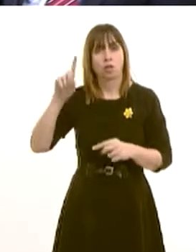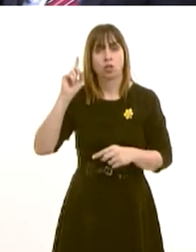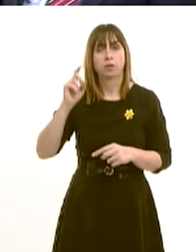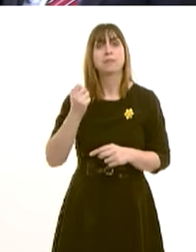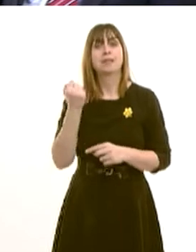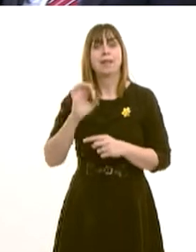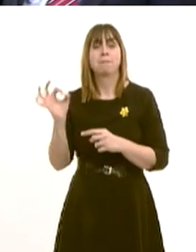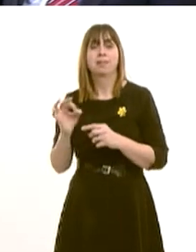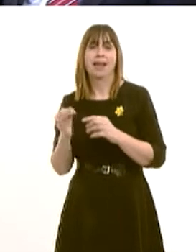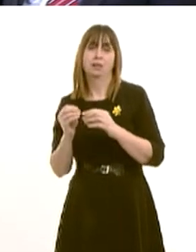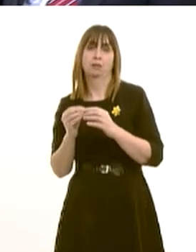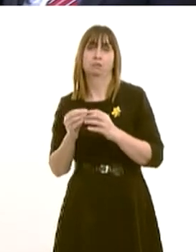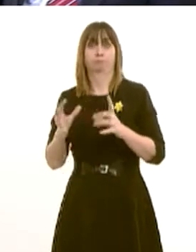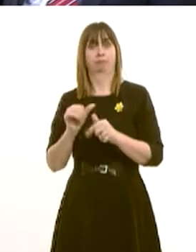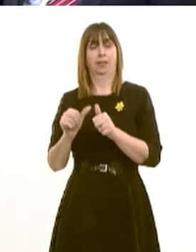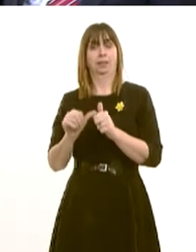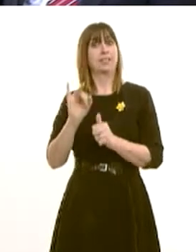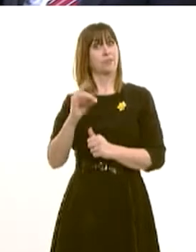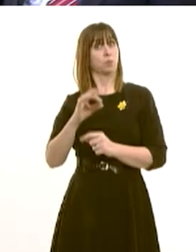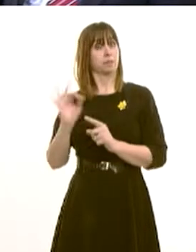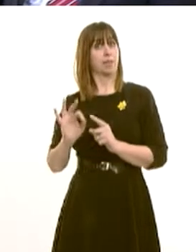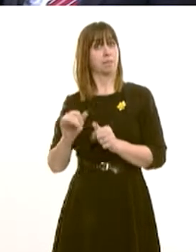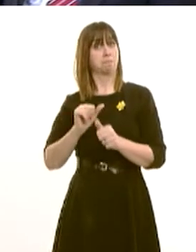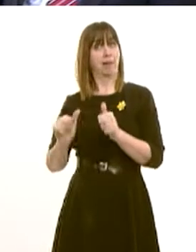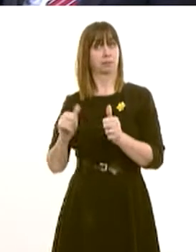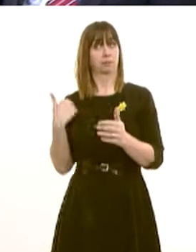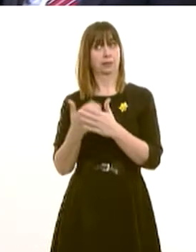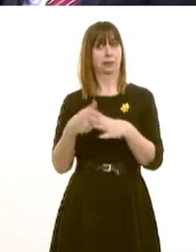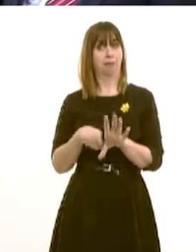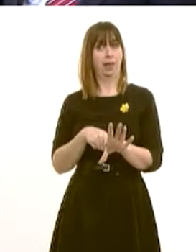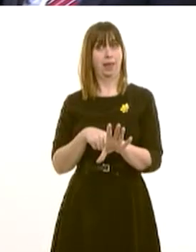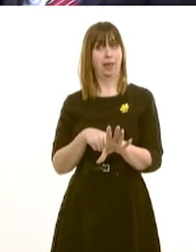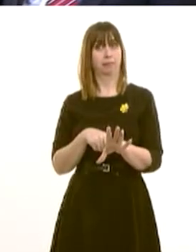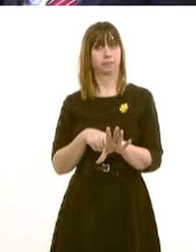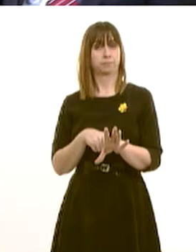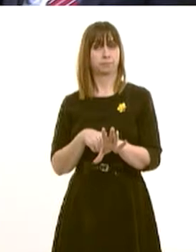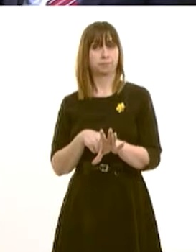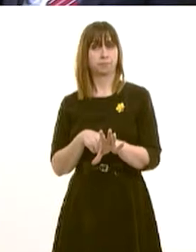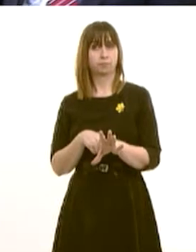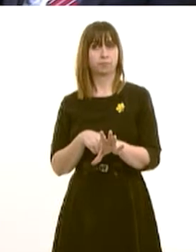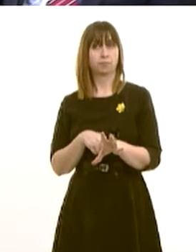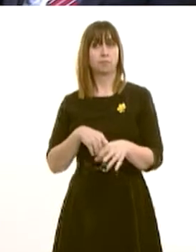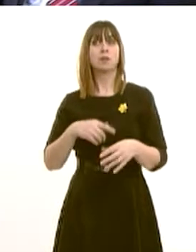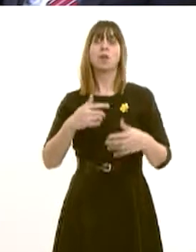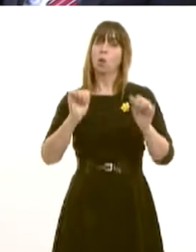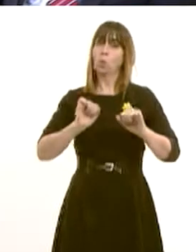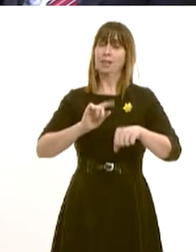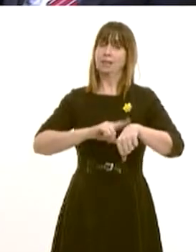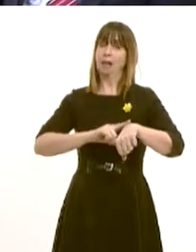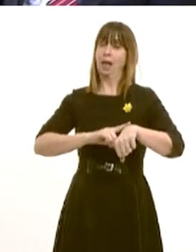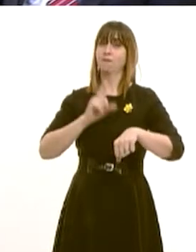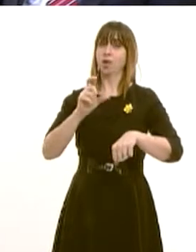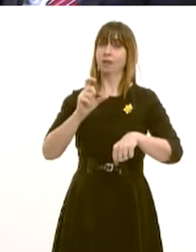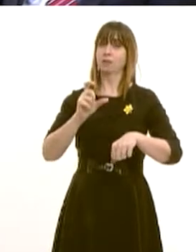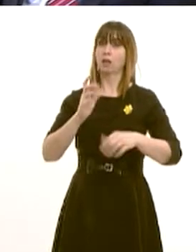A 10% improvement, in fact, at 71%, that's the best performance since May. And he talks about cancer, about figures for cancer waiting times in Wales. They